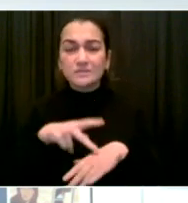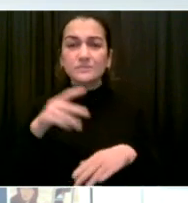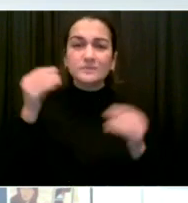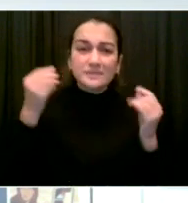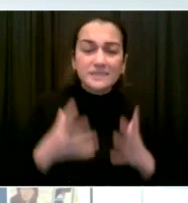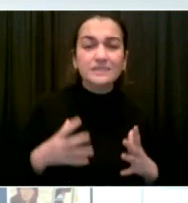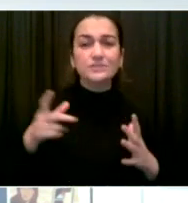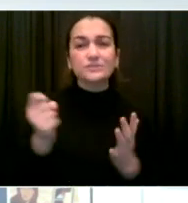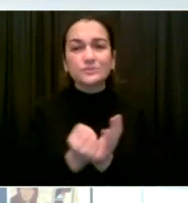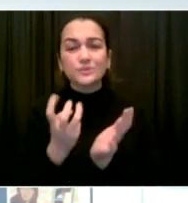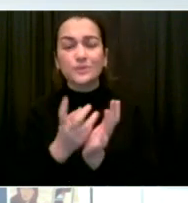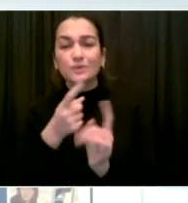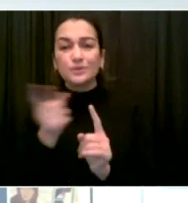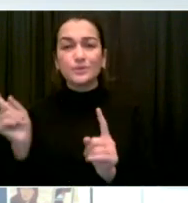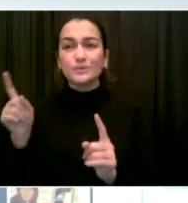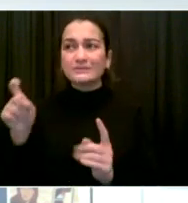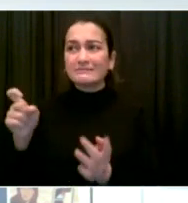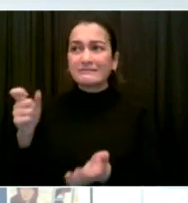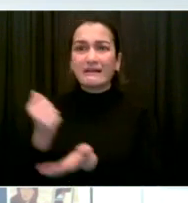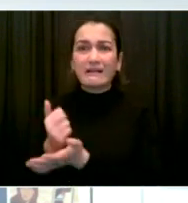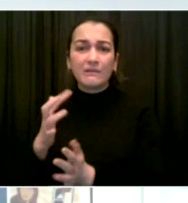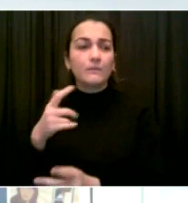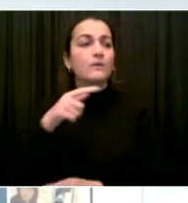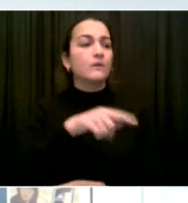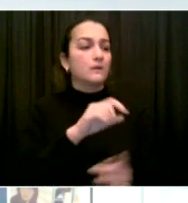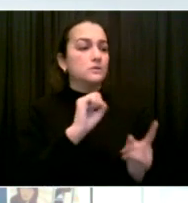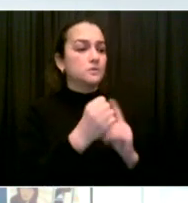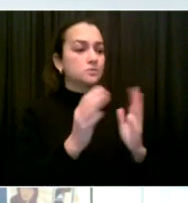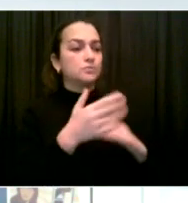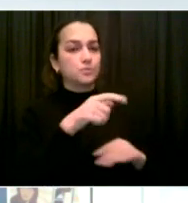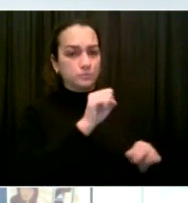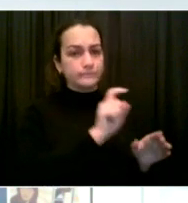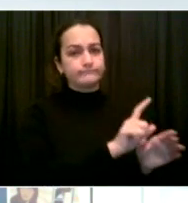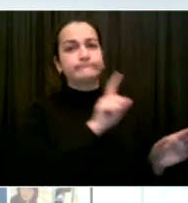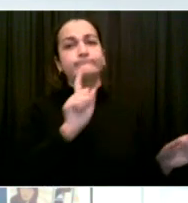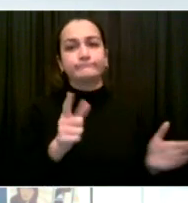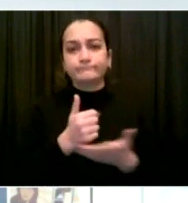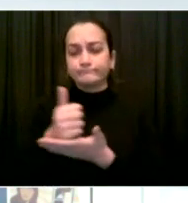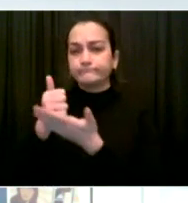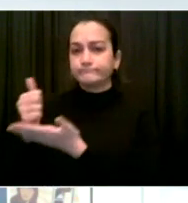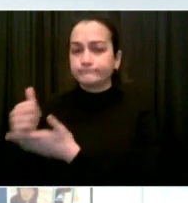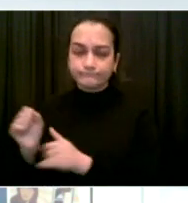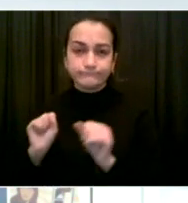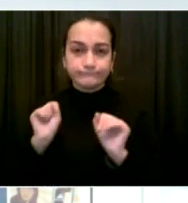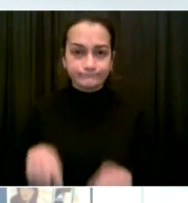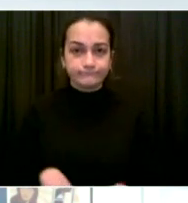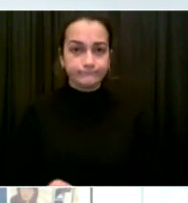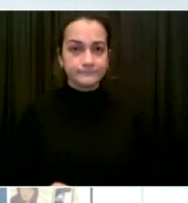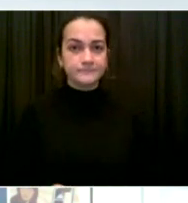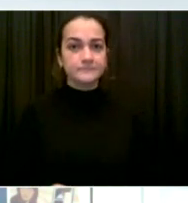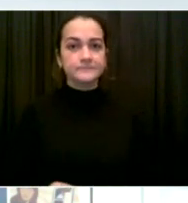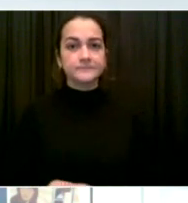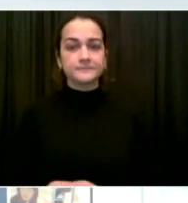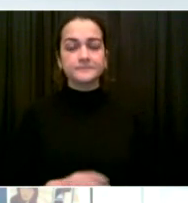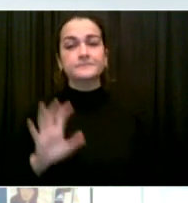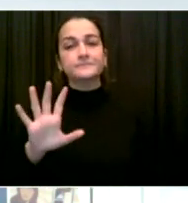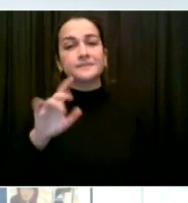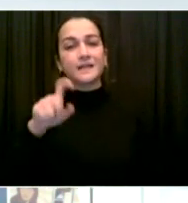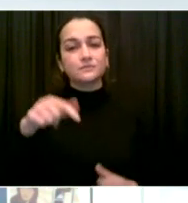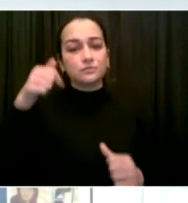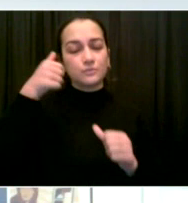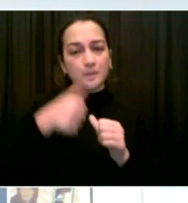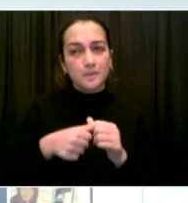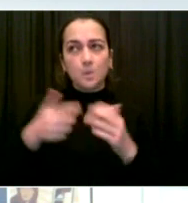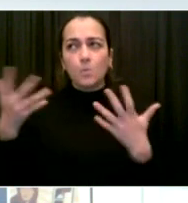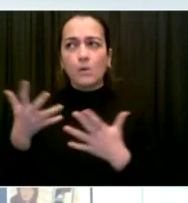There are a couple of things that I want to emphasize which are important not just for the short term but also for the longer term. The first is to